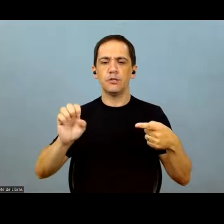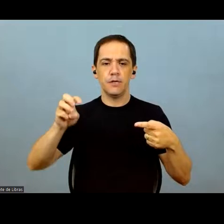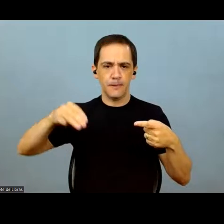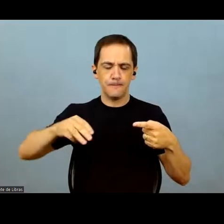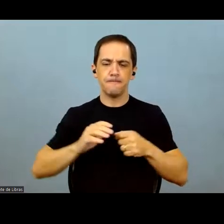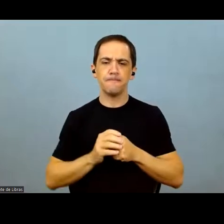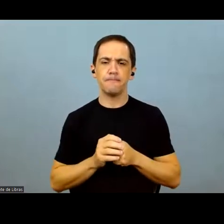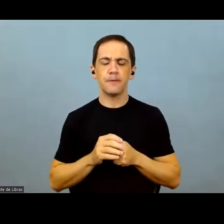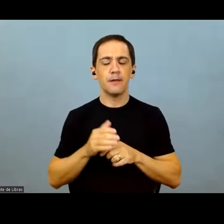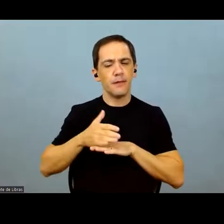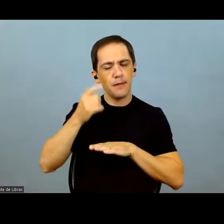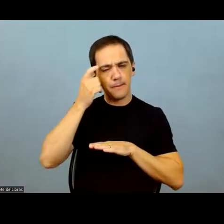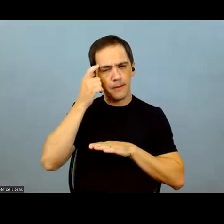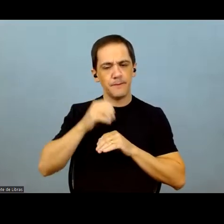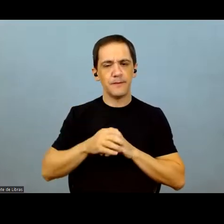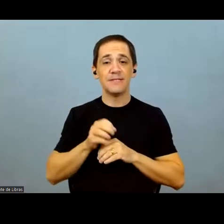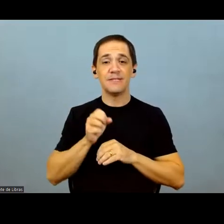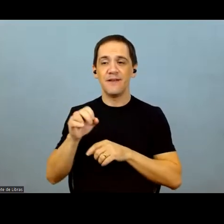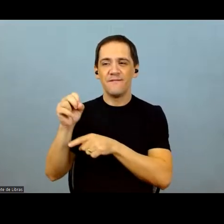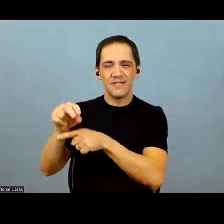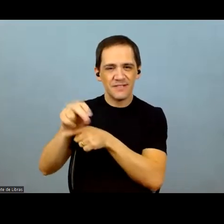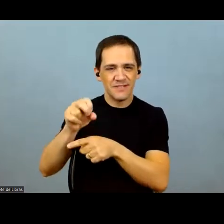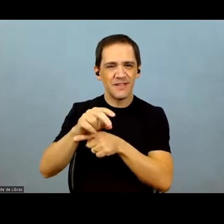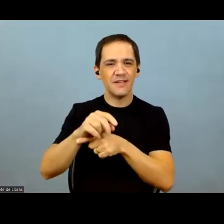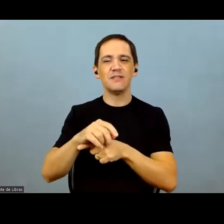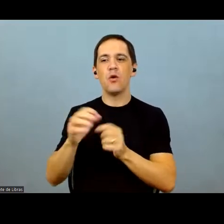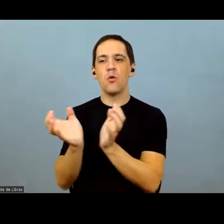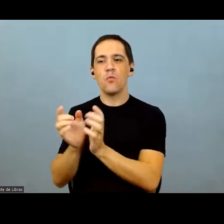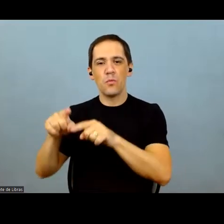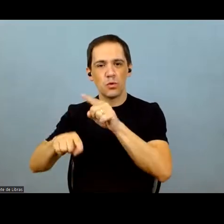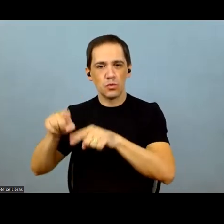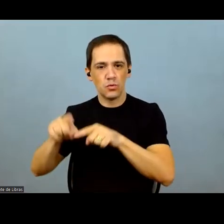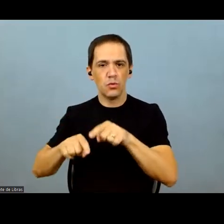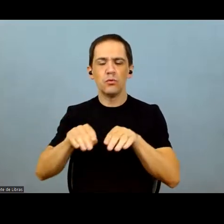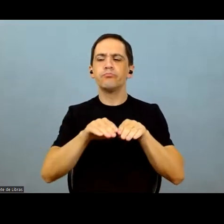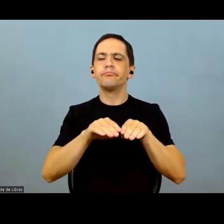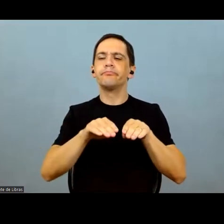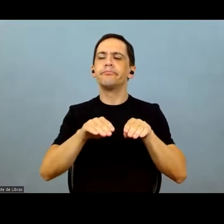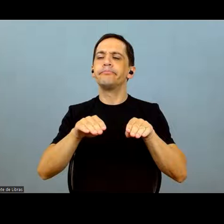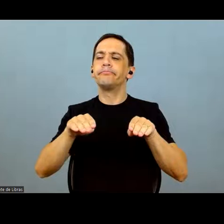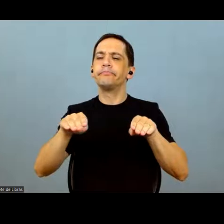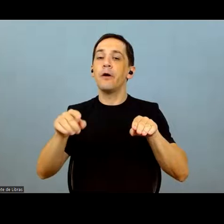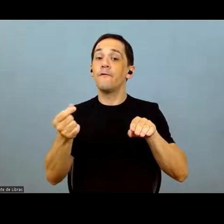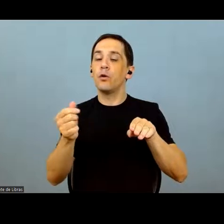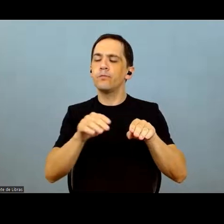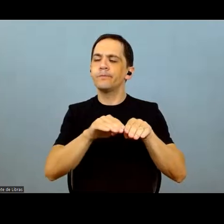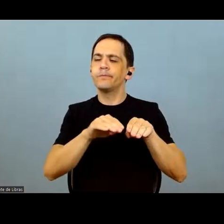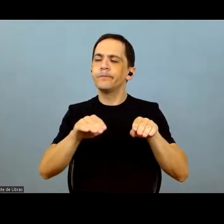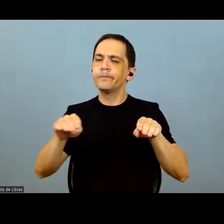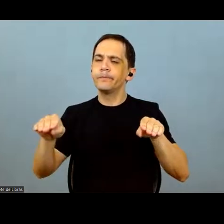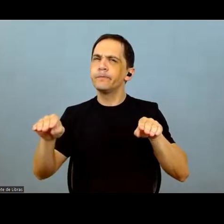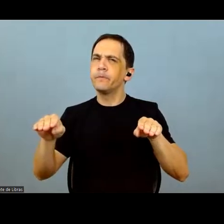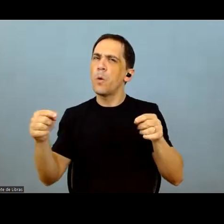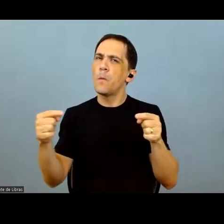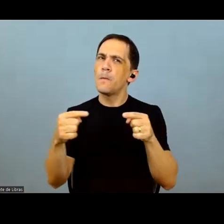Let's do an exercise here. If fertilizer prices and commodity prices remain stable,